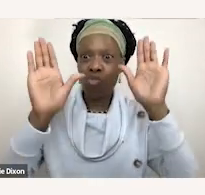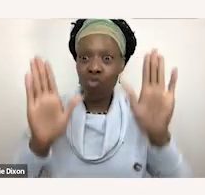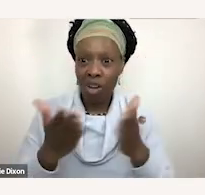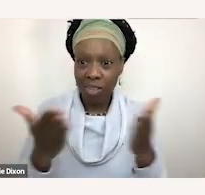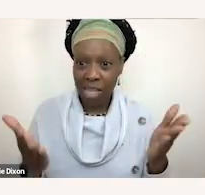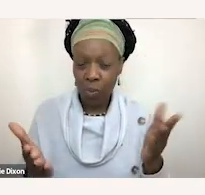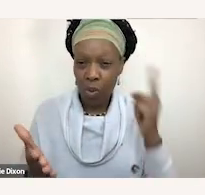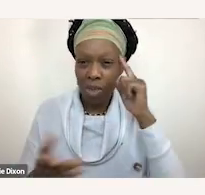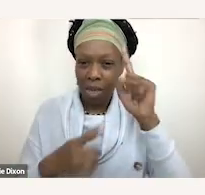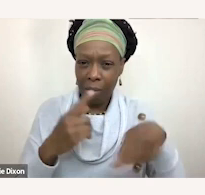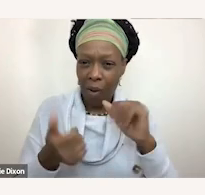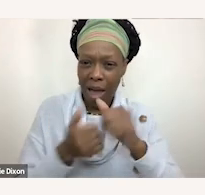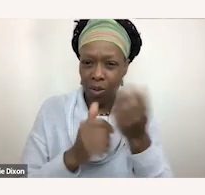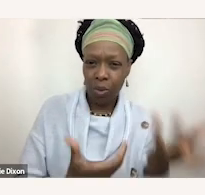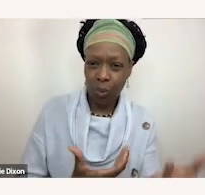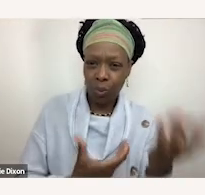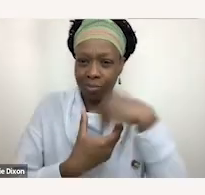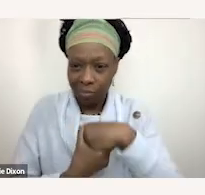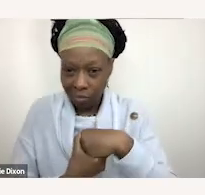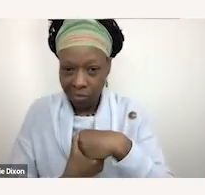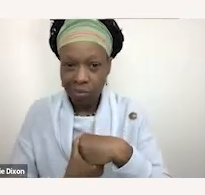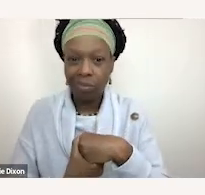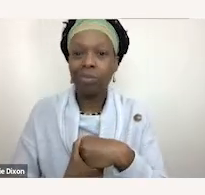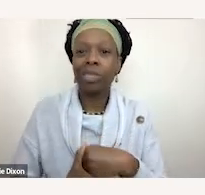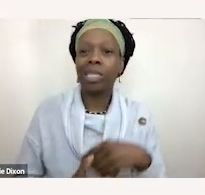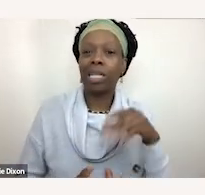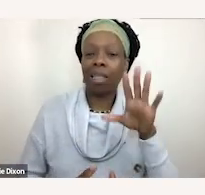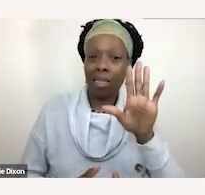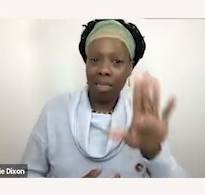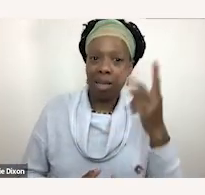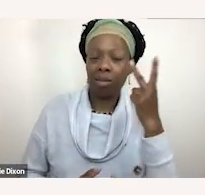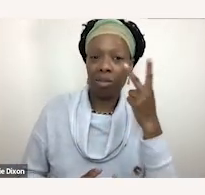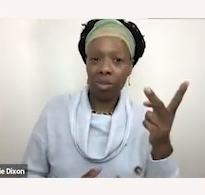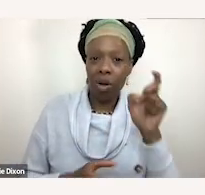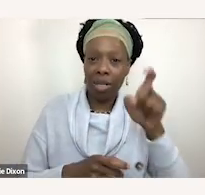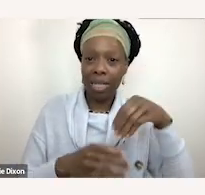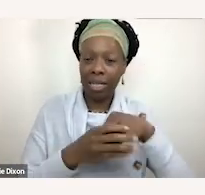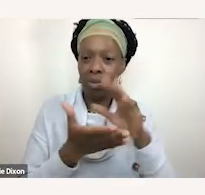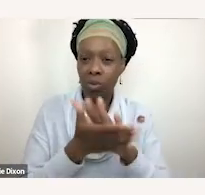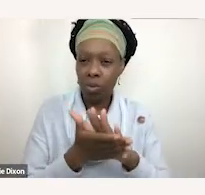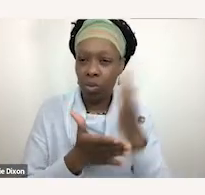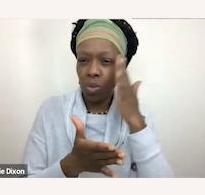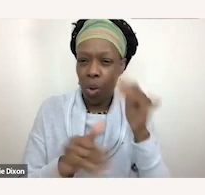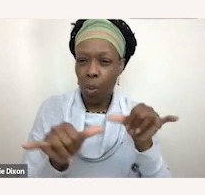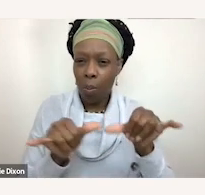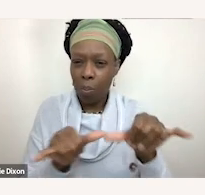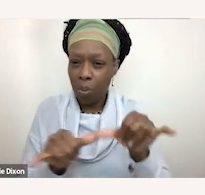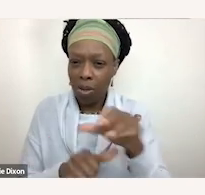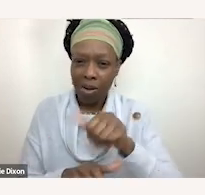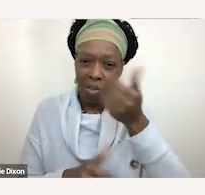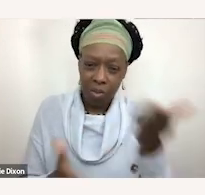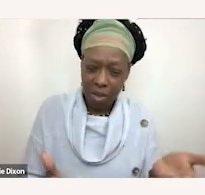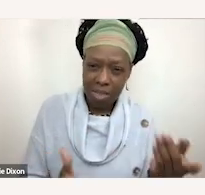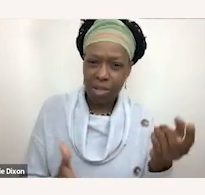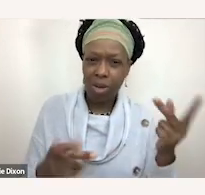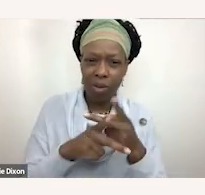implementation they saw a need in the school they were seeing potentially an increase in in bullying and some other things that they thought well what can we utilize